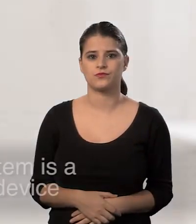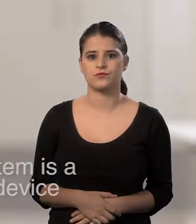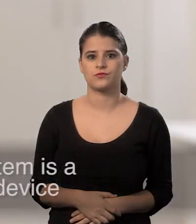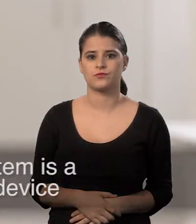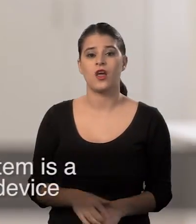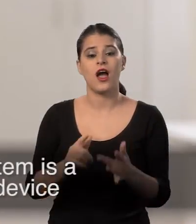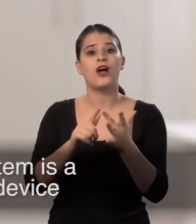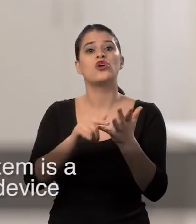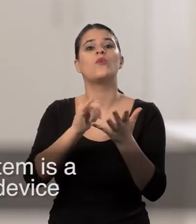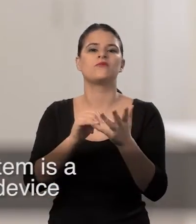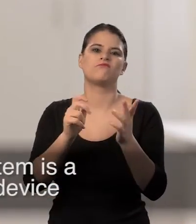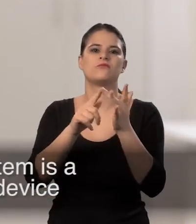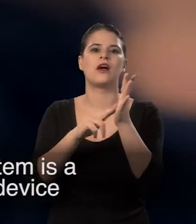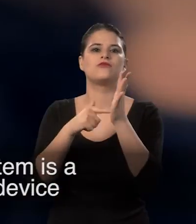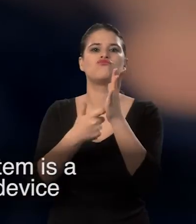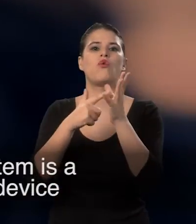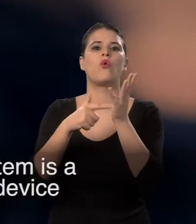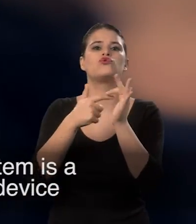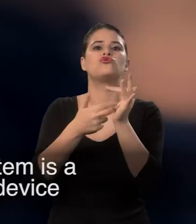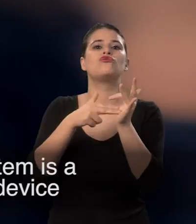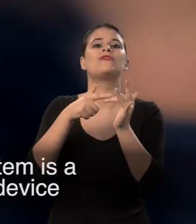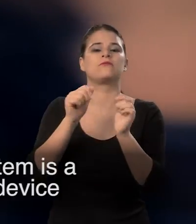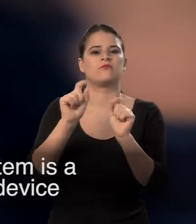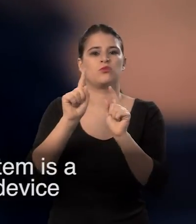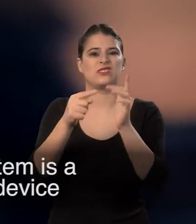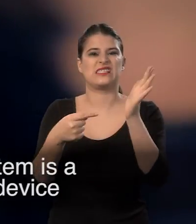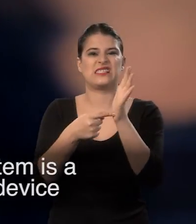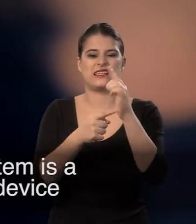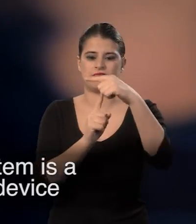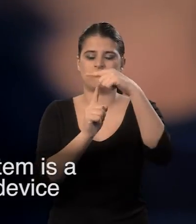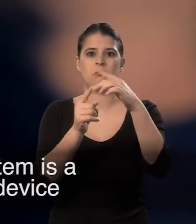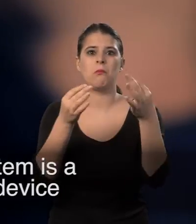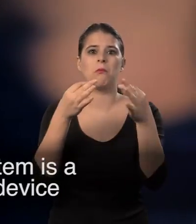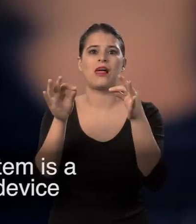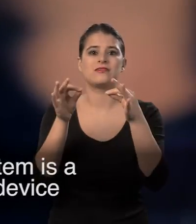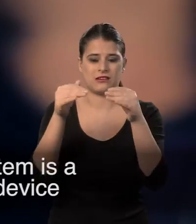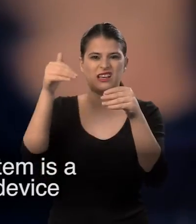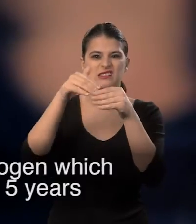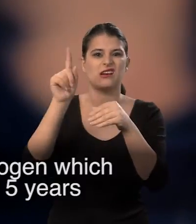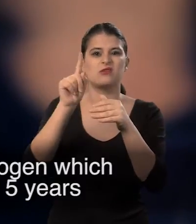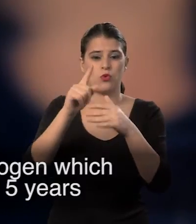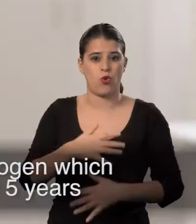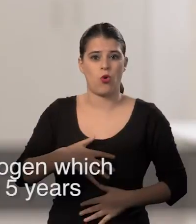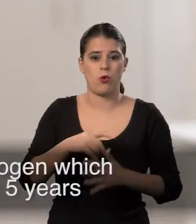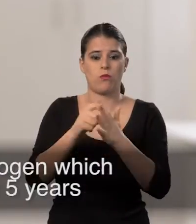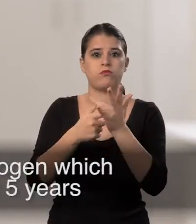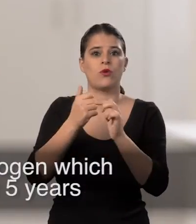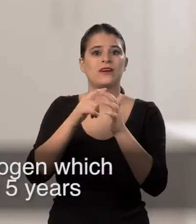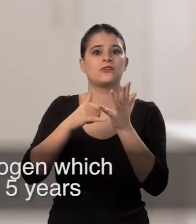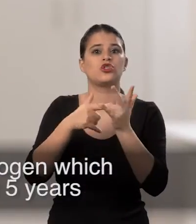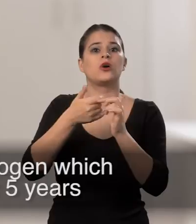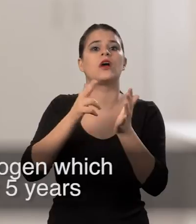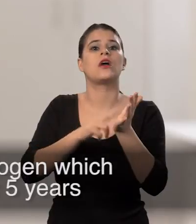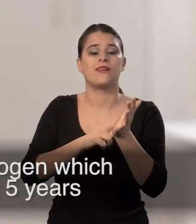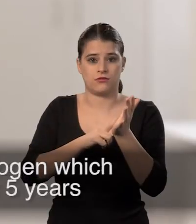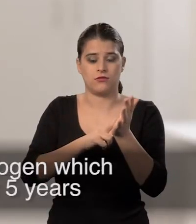The IUS, or the intrauterine system, is a small T-shaped flexible plastic device that contains